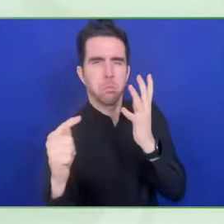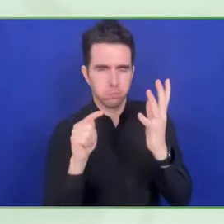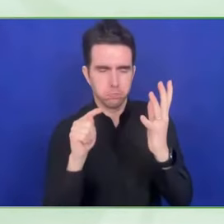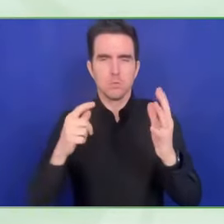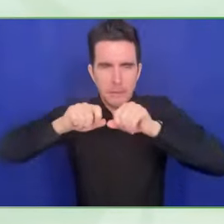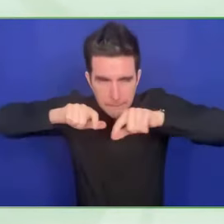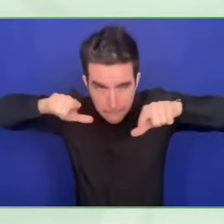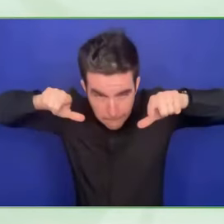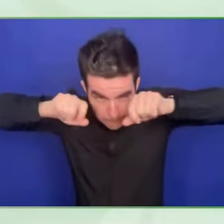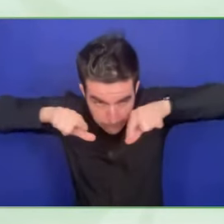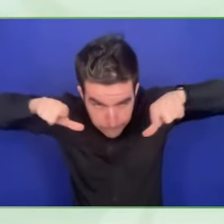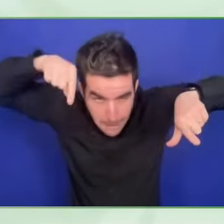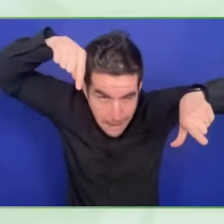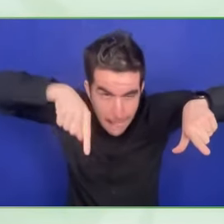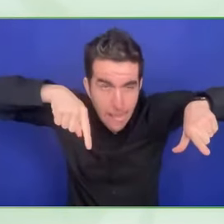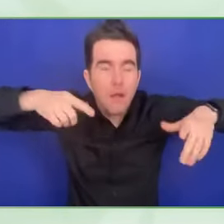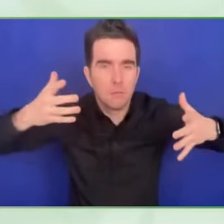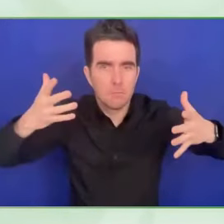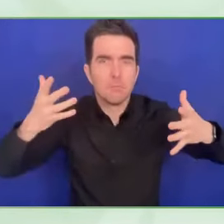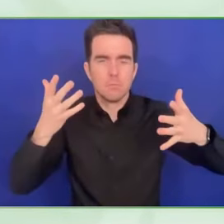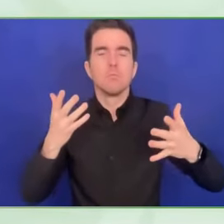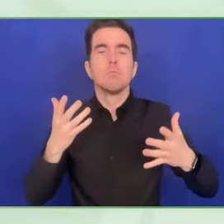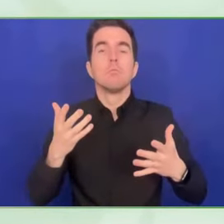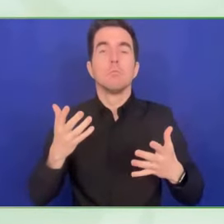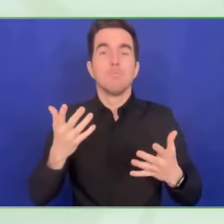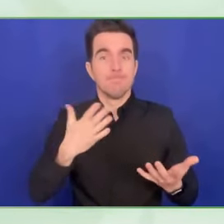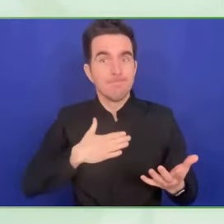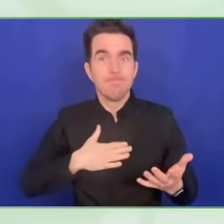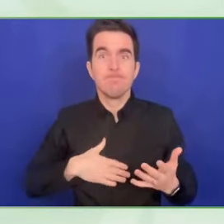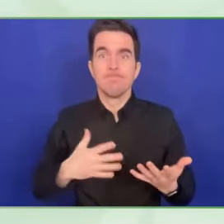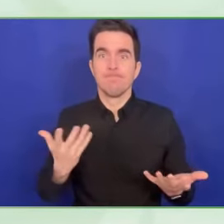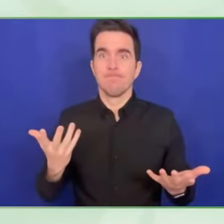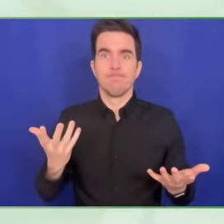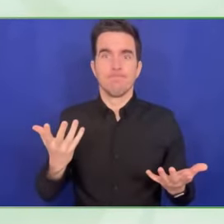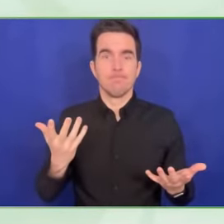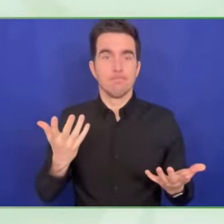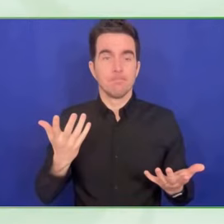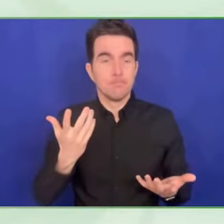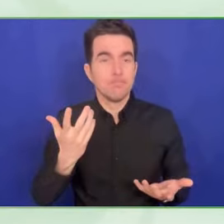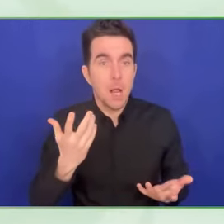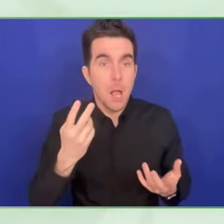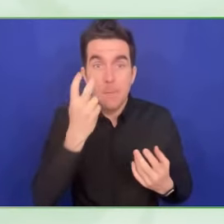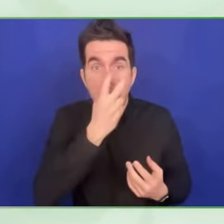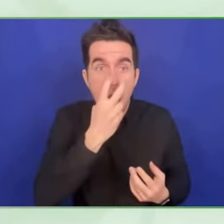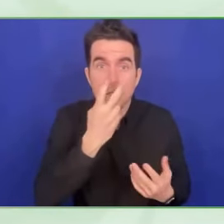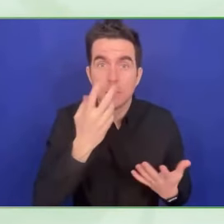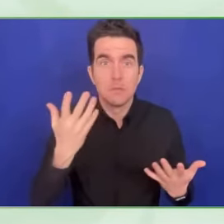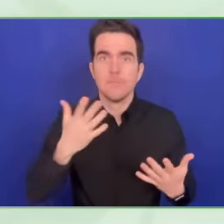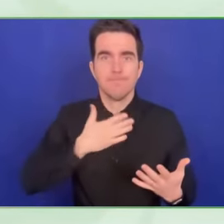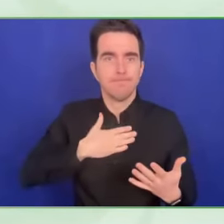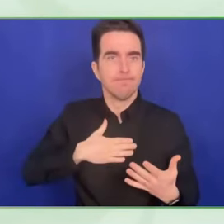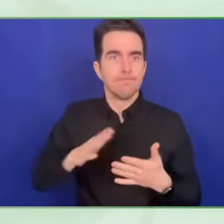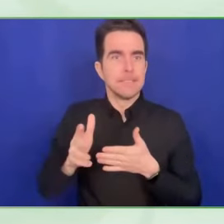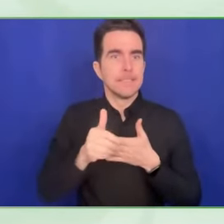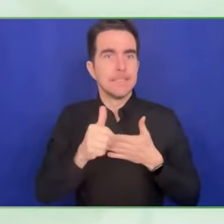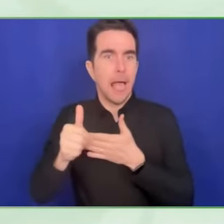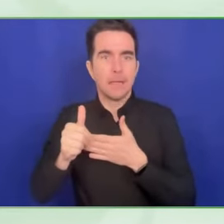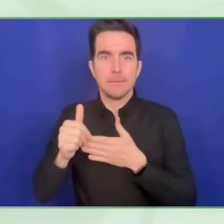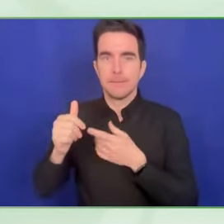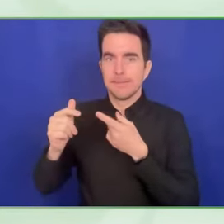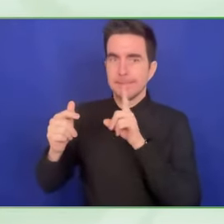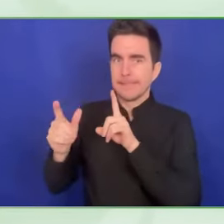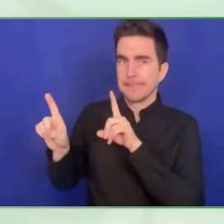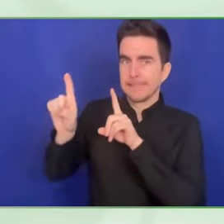your destination. And then the mobile phone is collecting data, is tracking your information in the city and they are obtaining information of